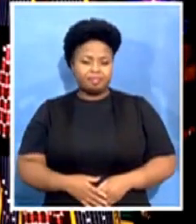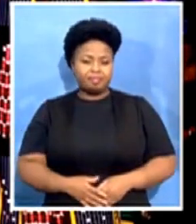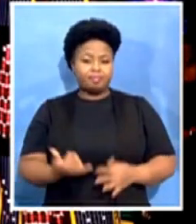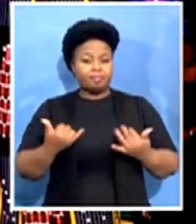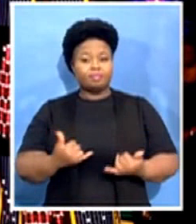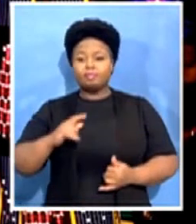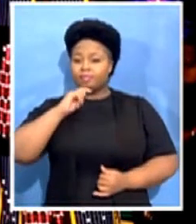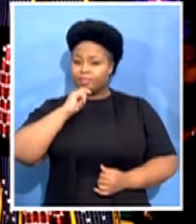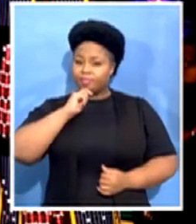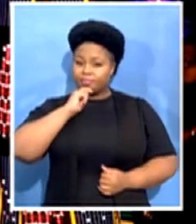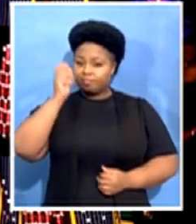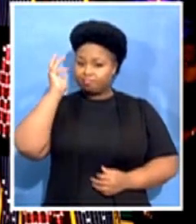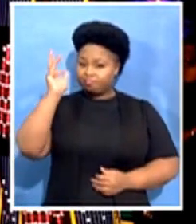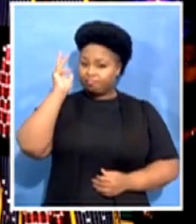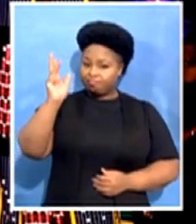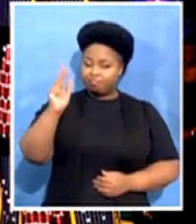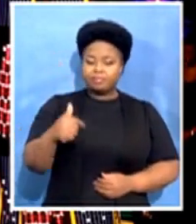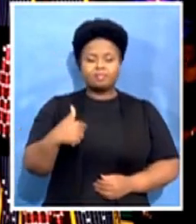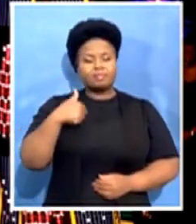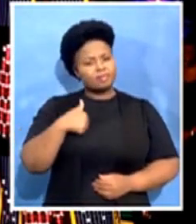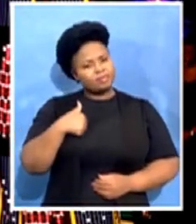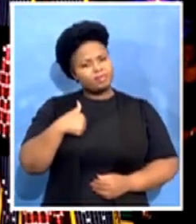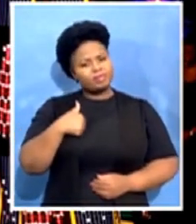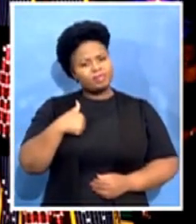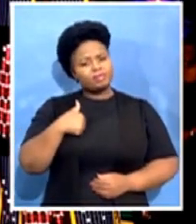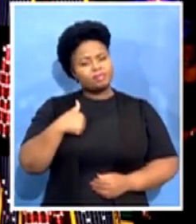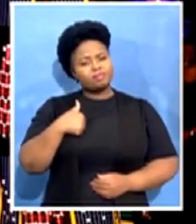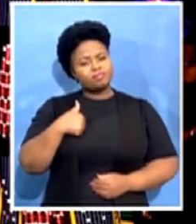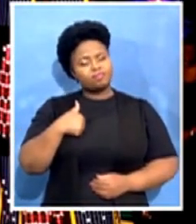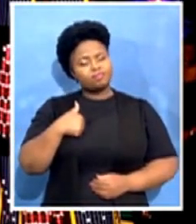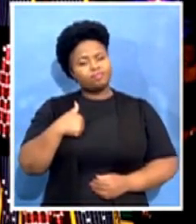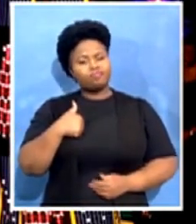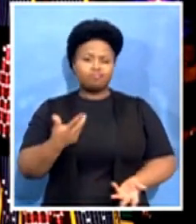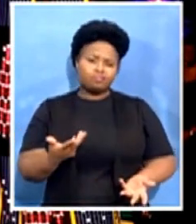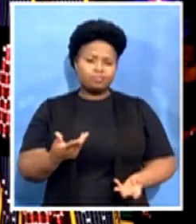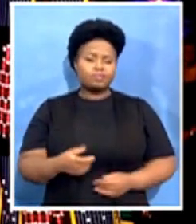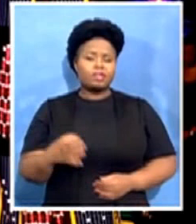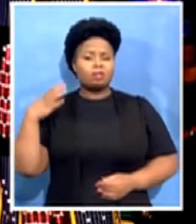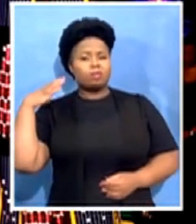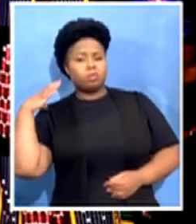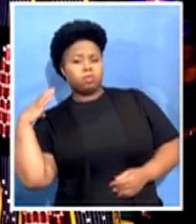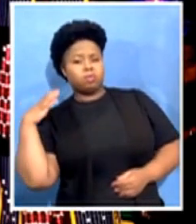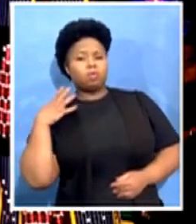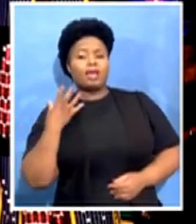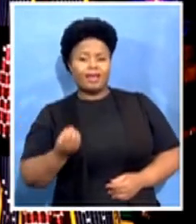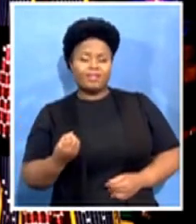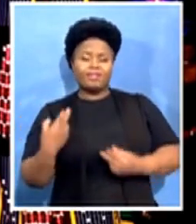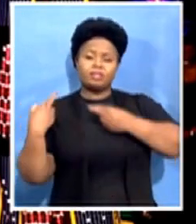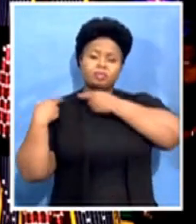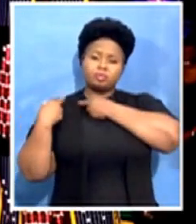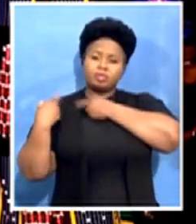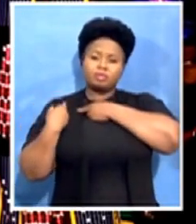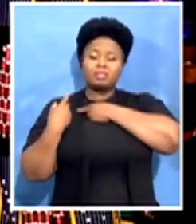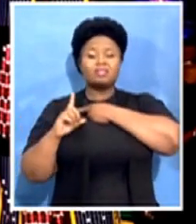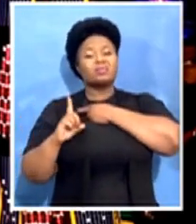on whose shoulders rests the responsibility for leading our country's